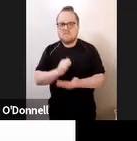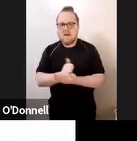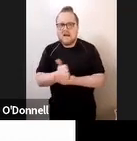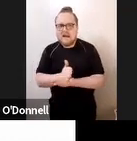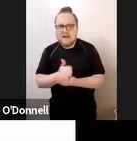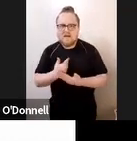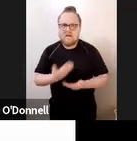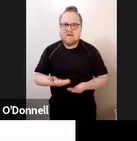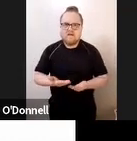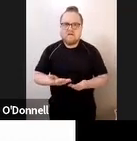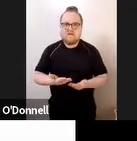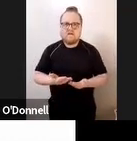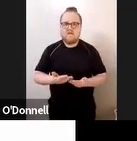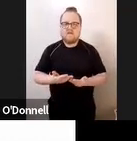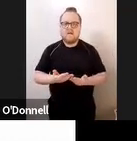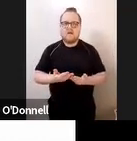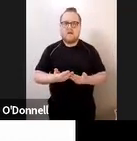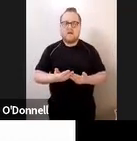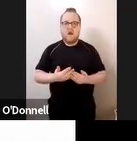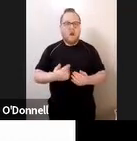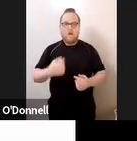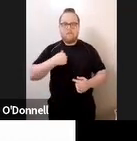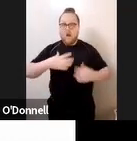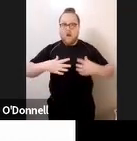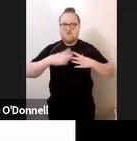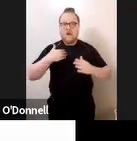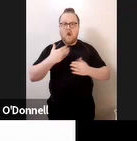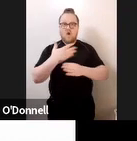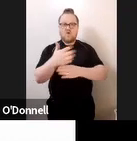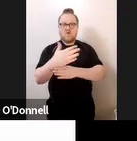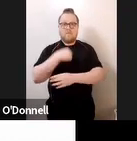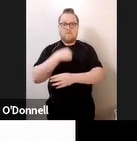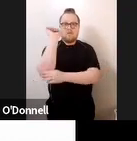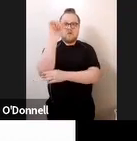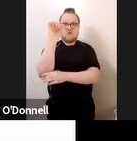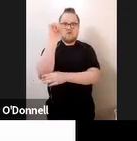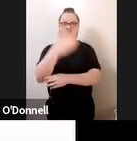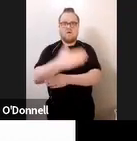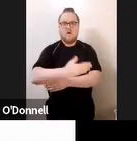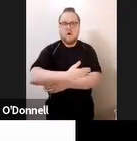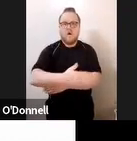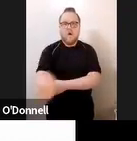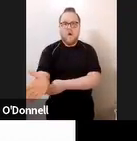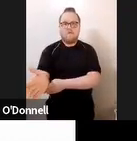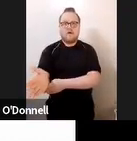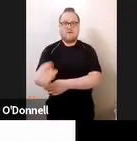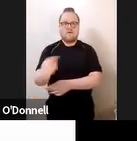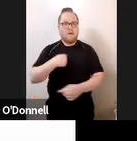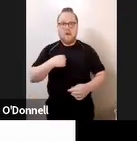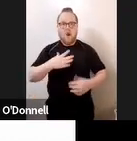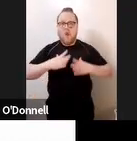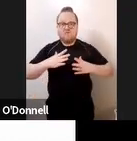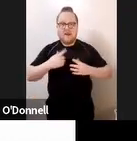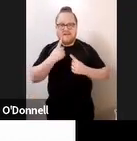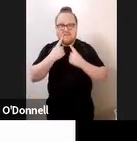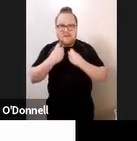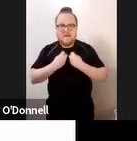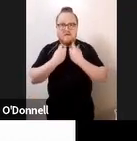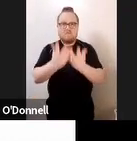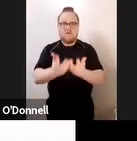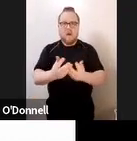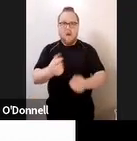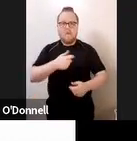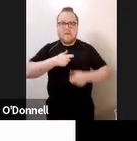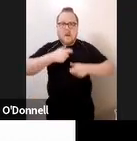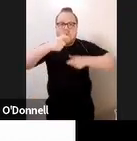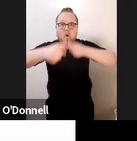All of that information I've given out, I haven't intended to. I've simply given it out. But I haven't given that. But I